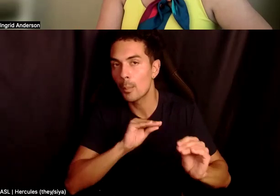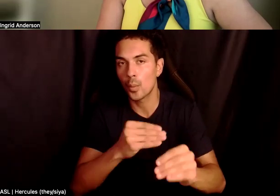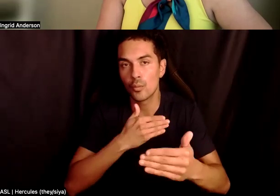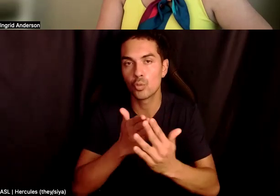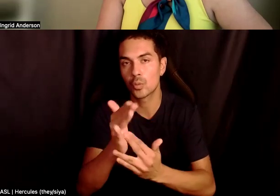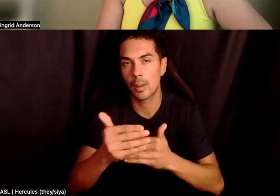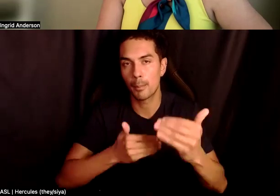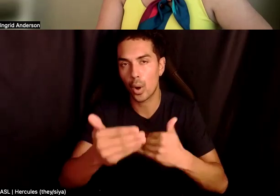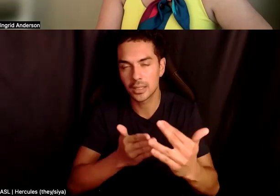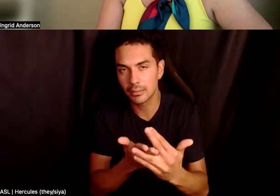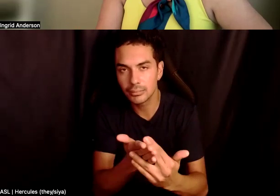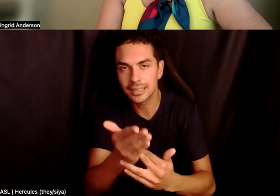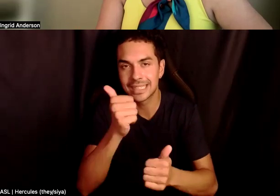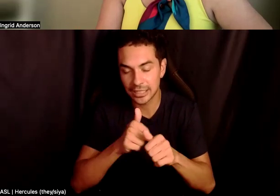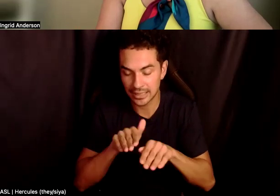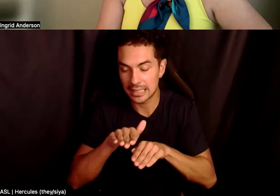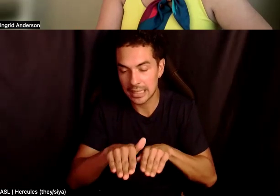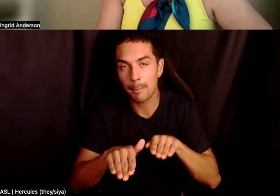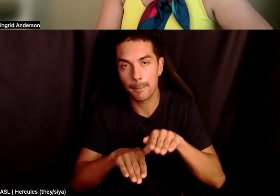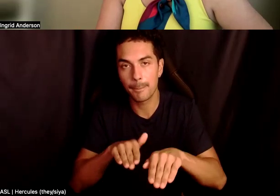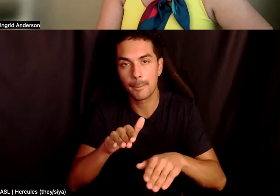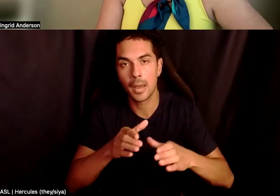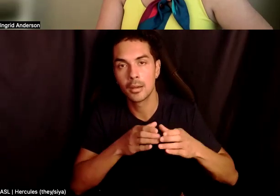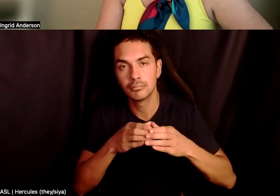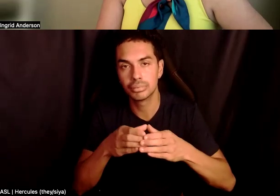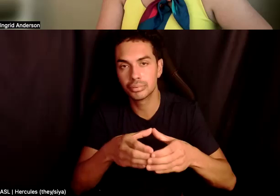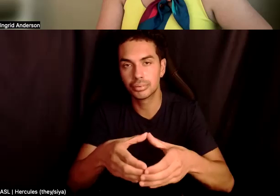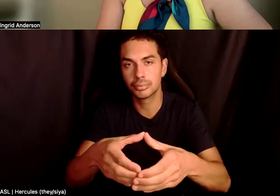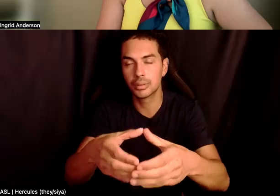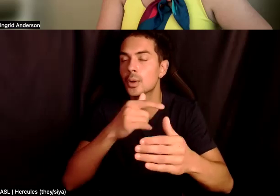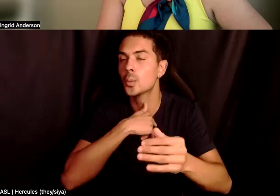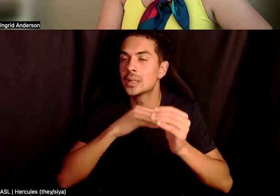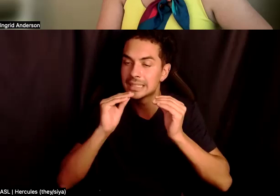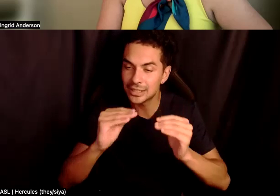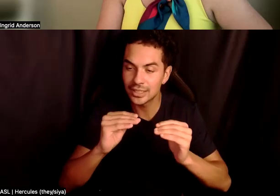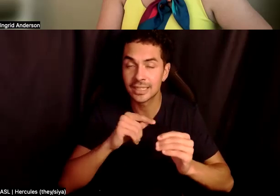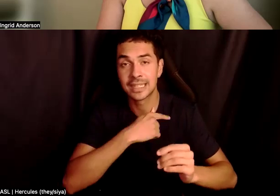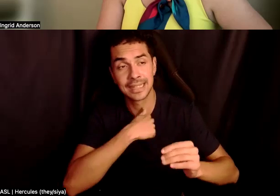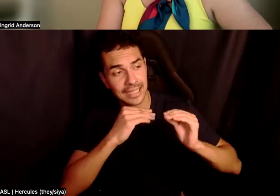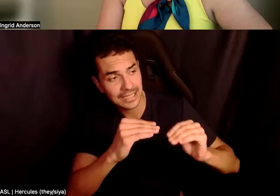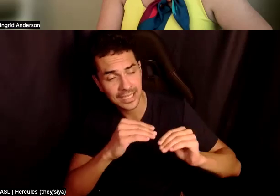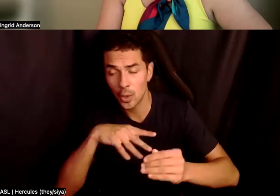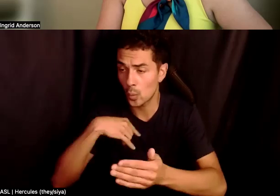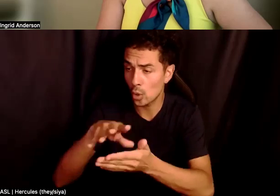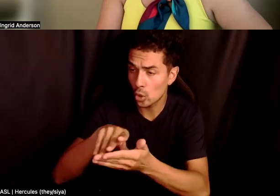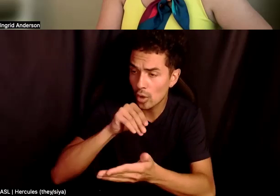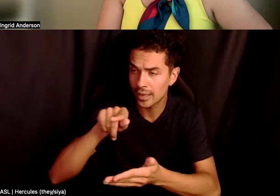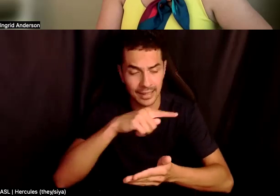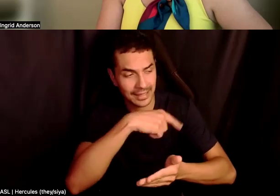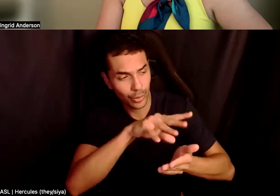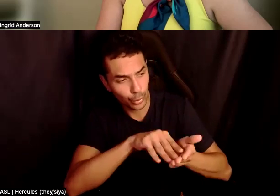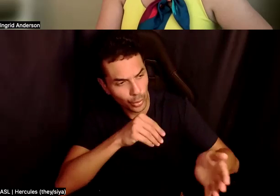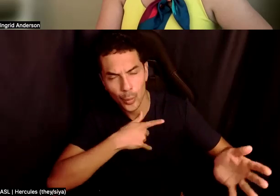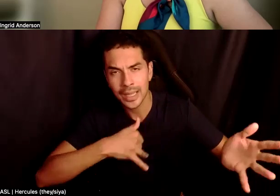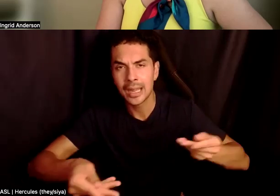the community at each step and we're, we're, they're, we're teaching and they're teaching and we're learning and they're learning. Everyone is together